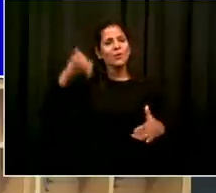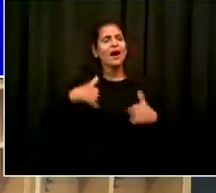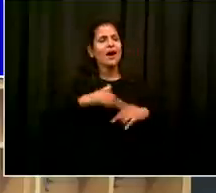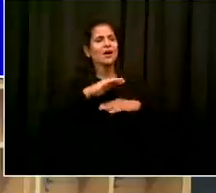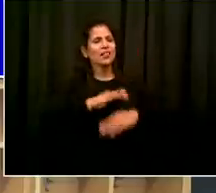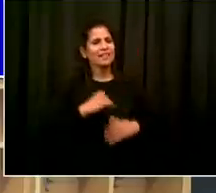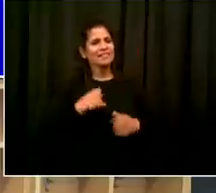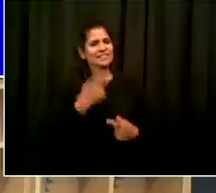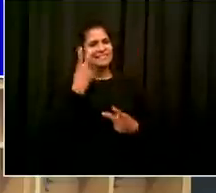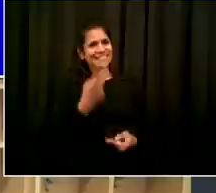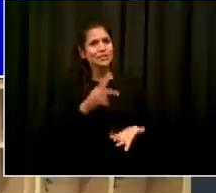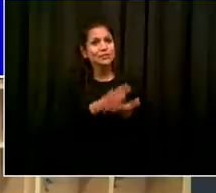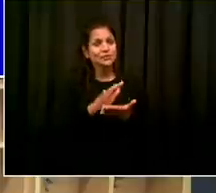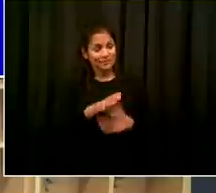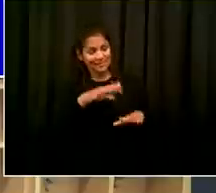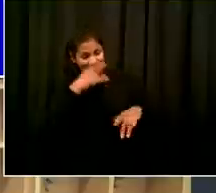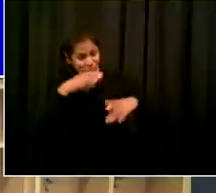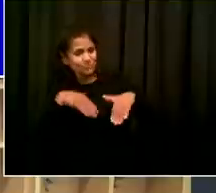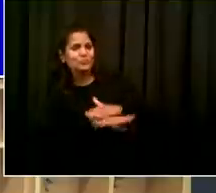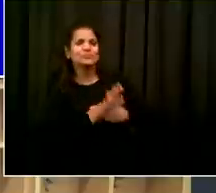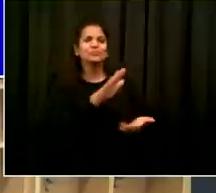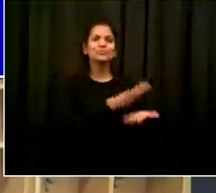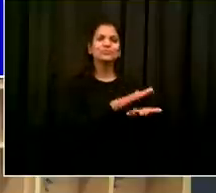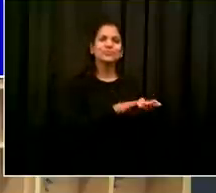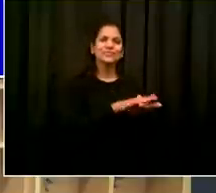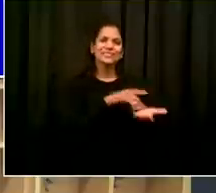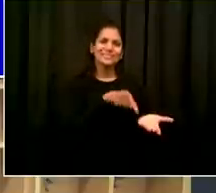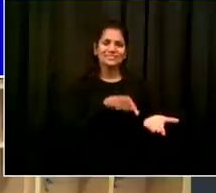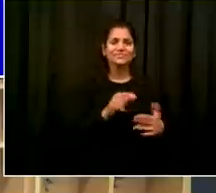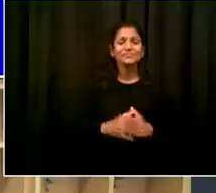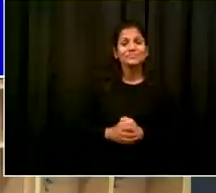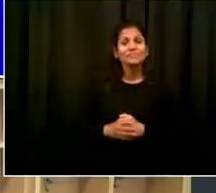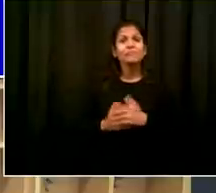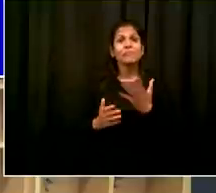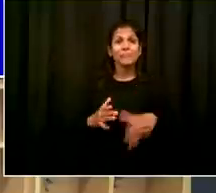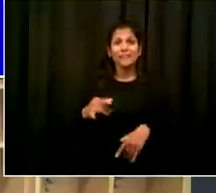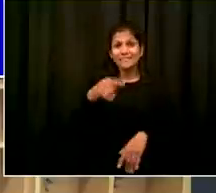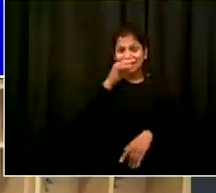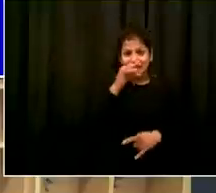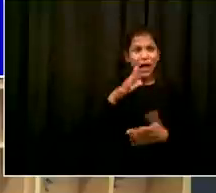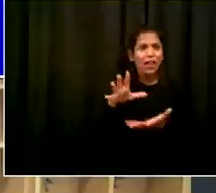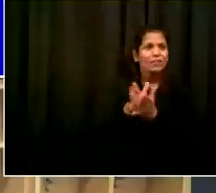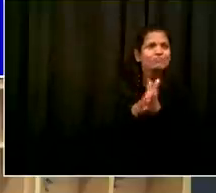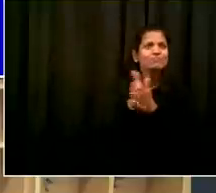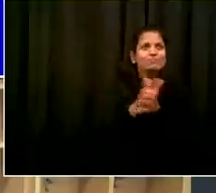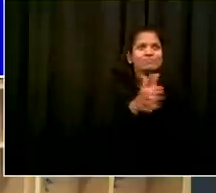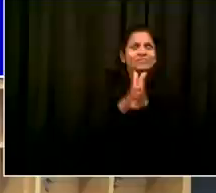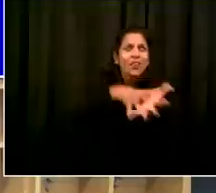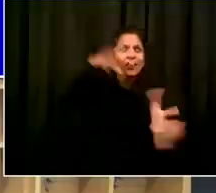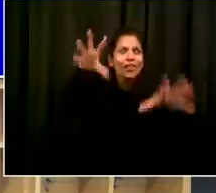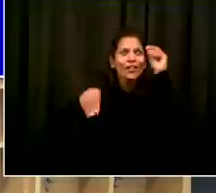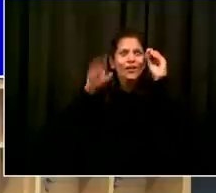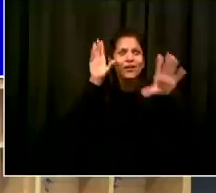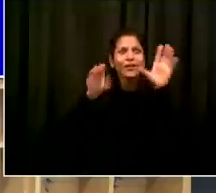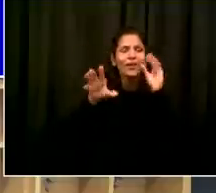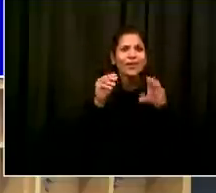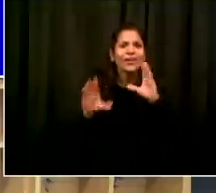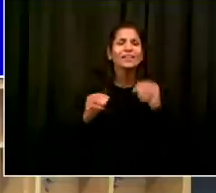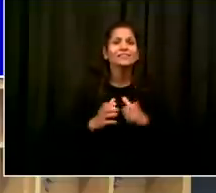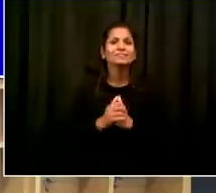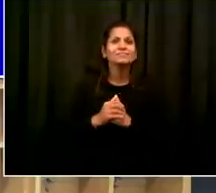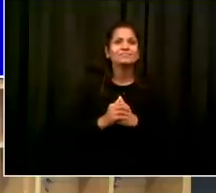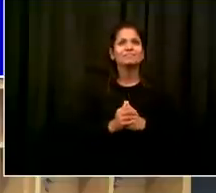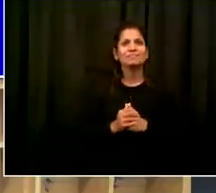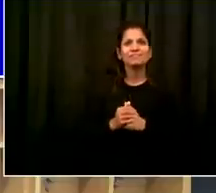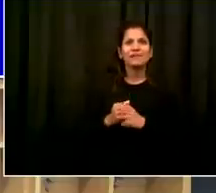grow and learn and develop so it was inspiring and it was just another part of New York City coming back and coming